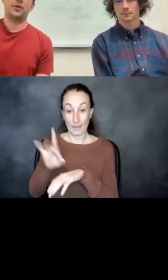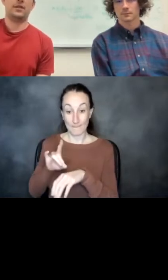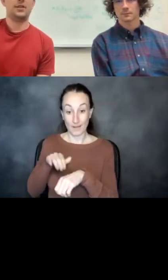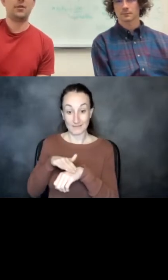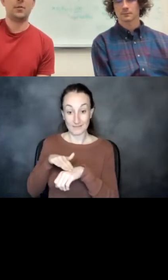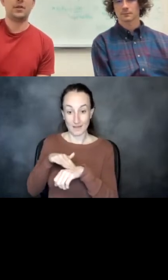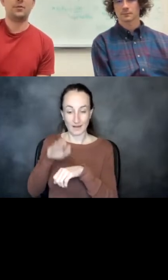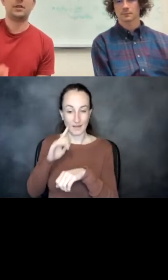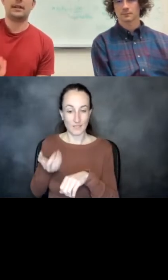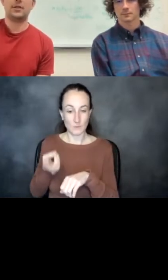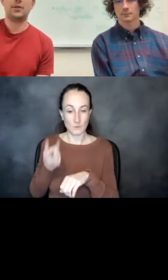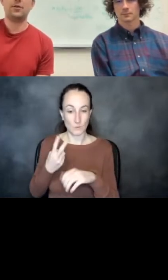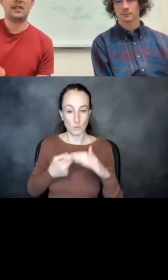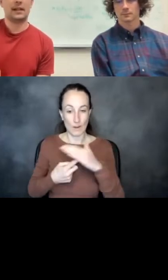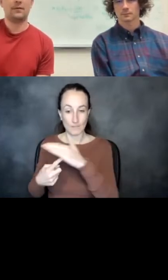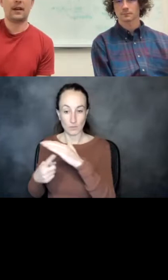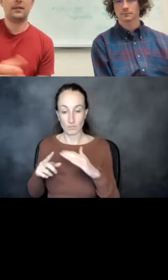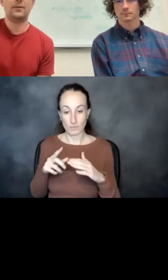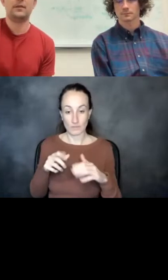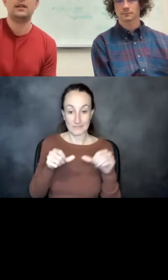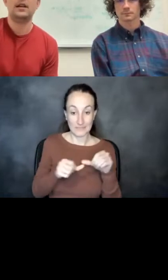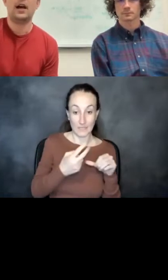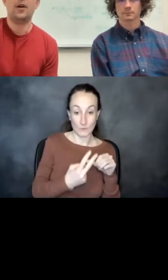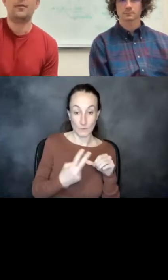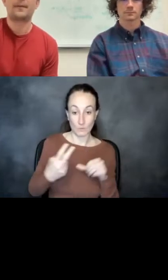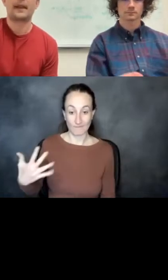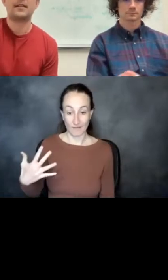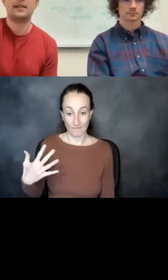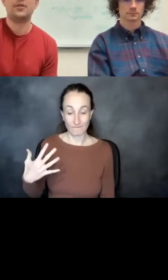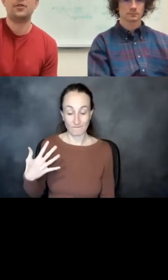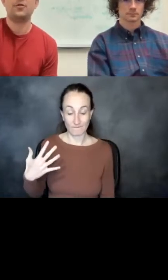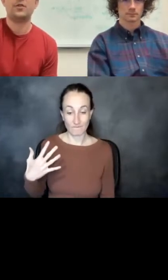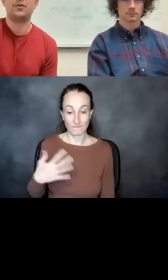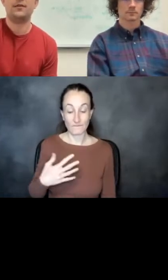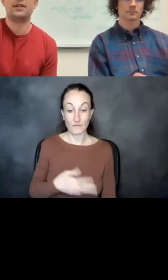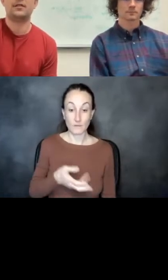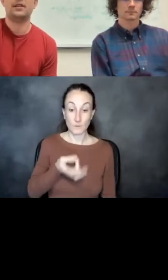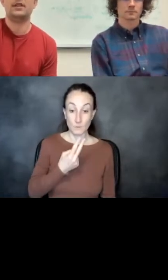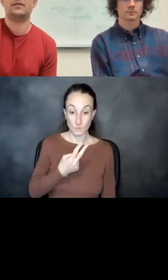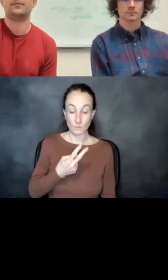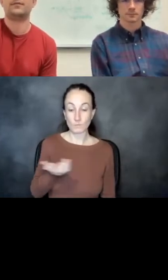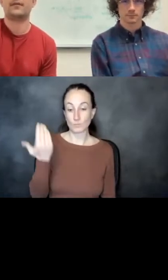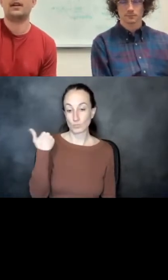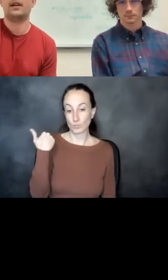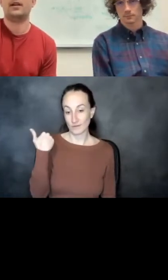composed of these two epitopes, site two and site five. Site two was previously